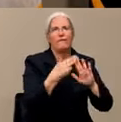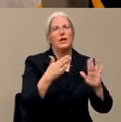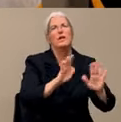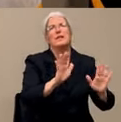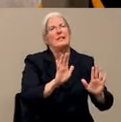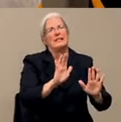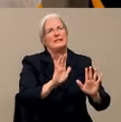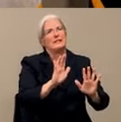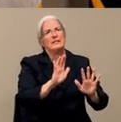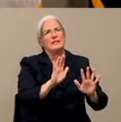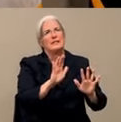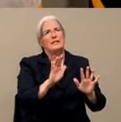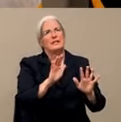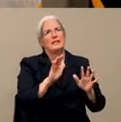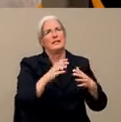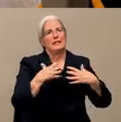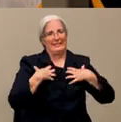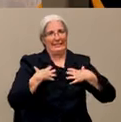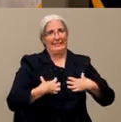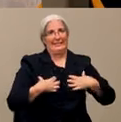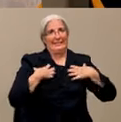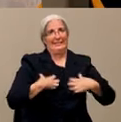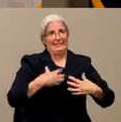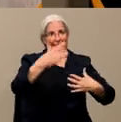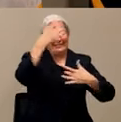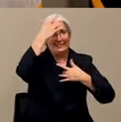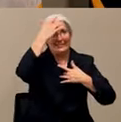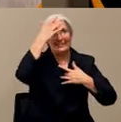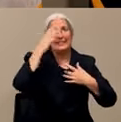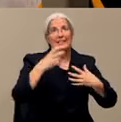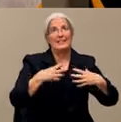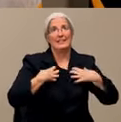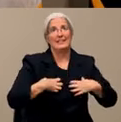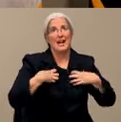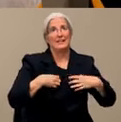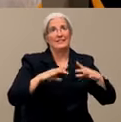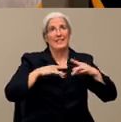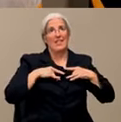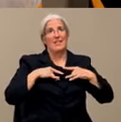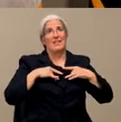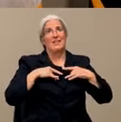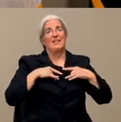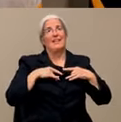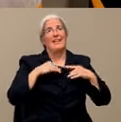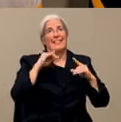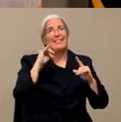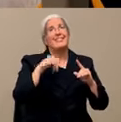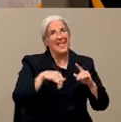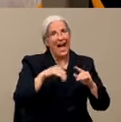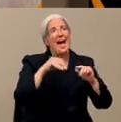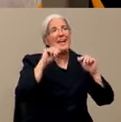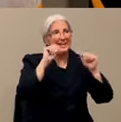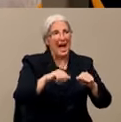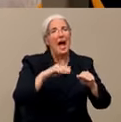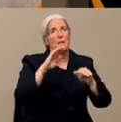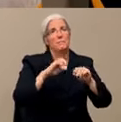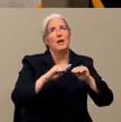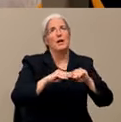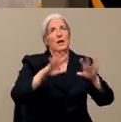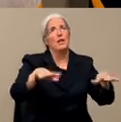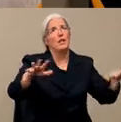Respiratory diseases, though, don't really look like that. They pretty much are considered to be everywhere, and they're spreading throughout the county.